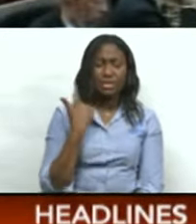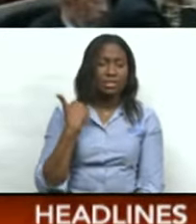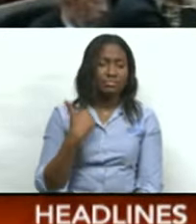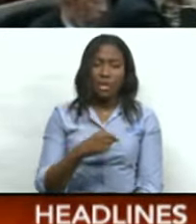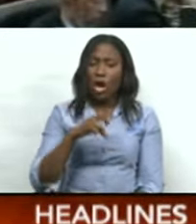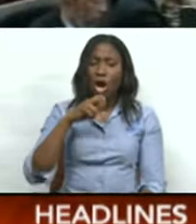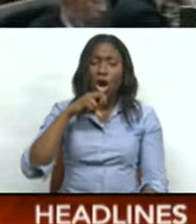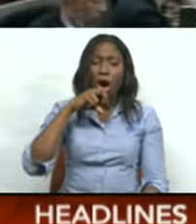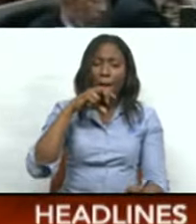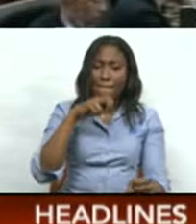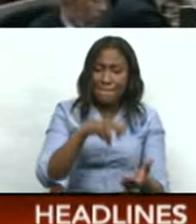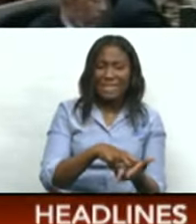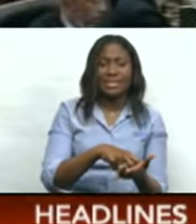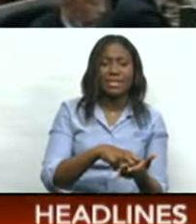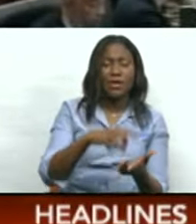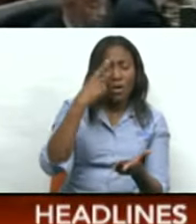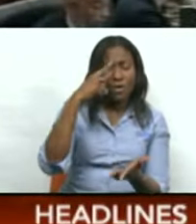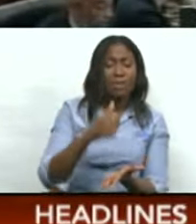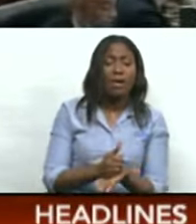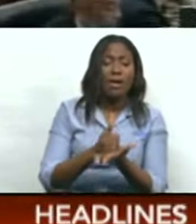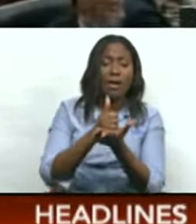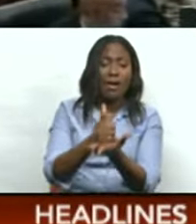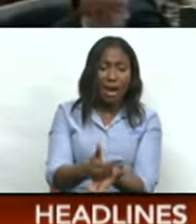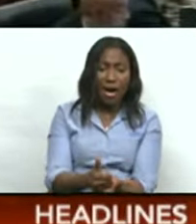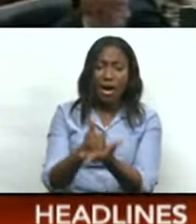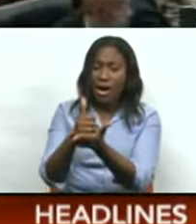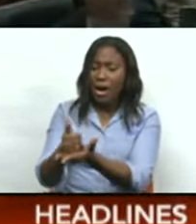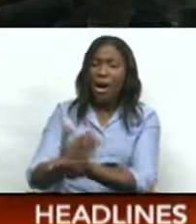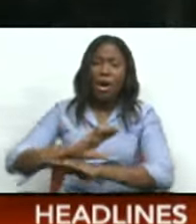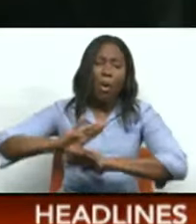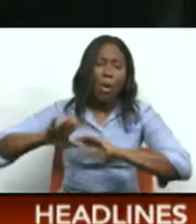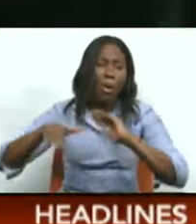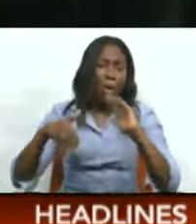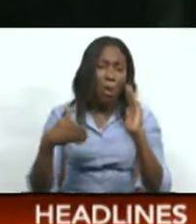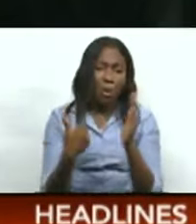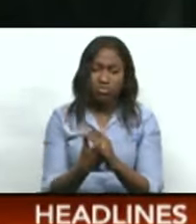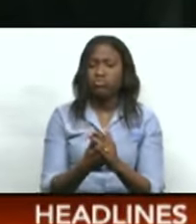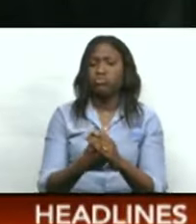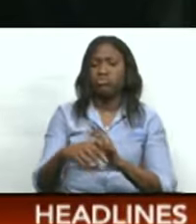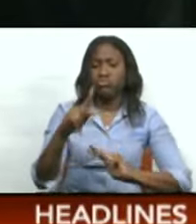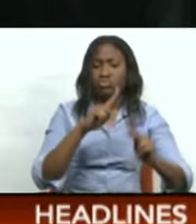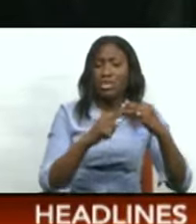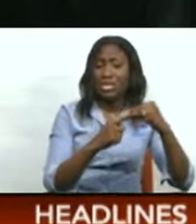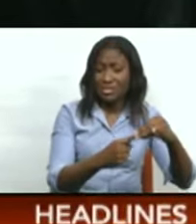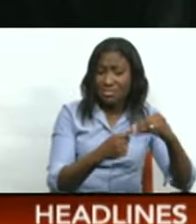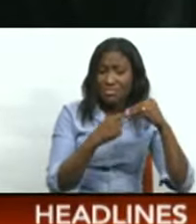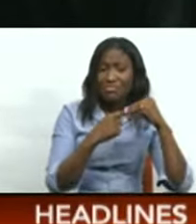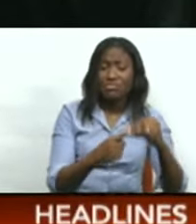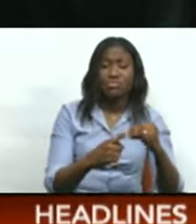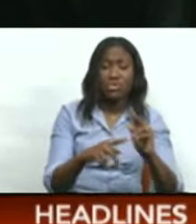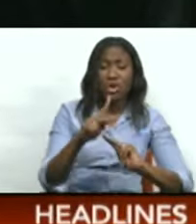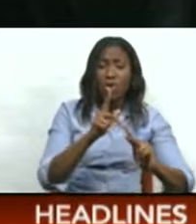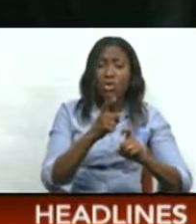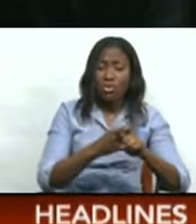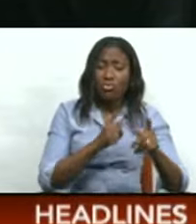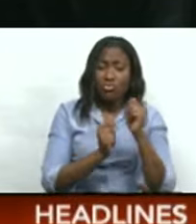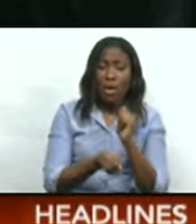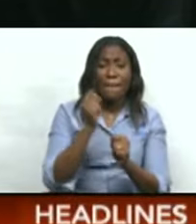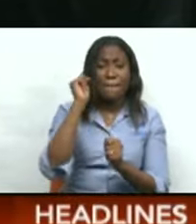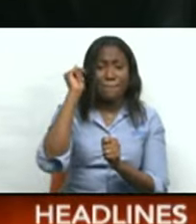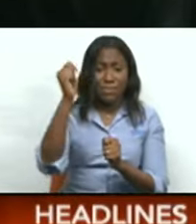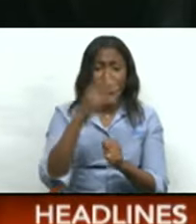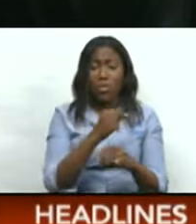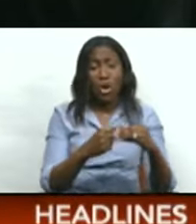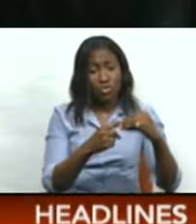to rendering assistance to all and sundry, particularly nationals of Trinidad and Tobago and more